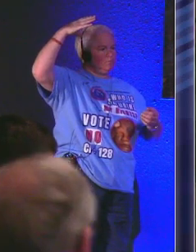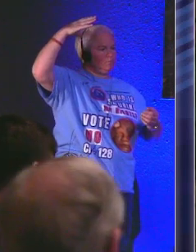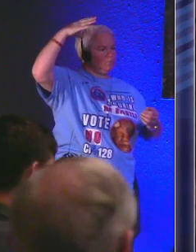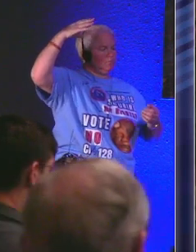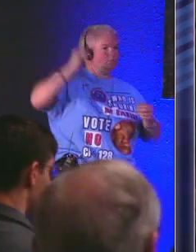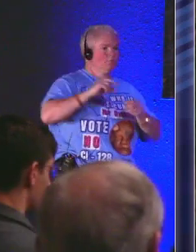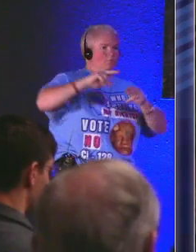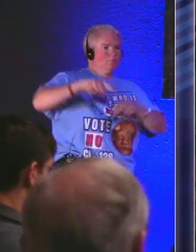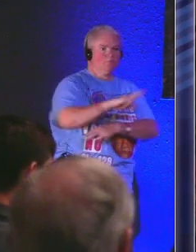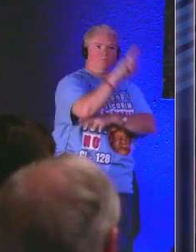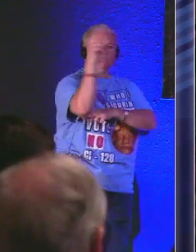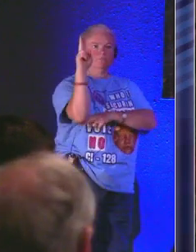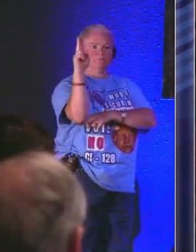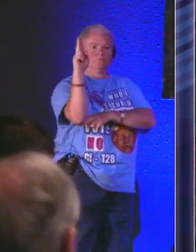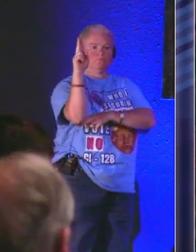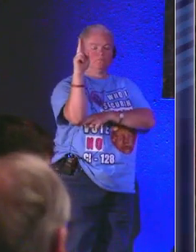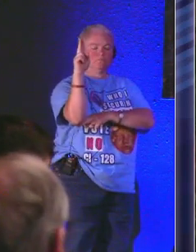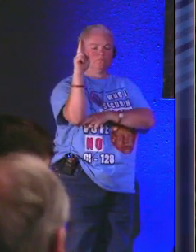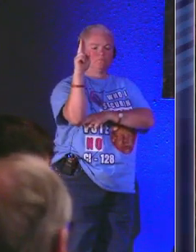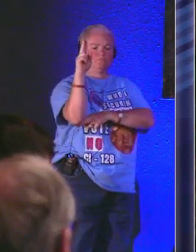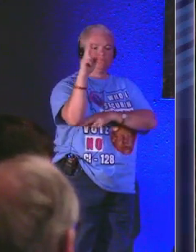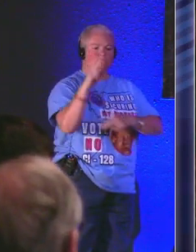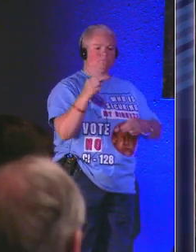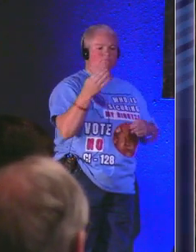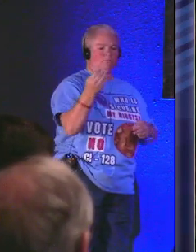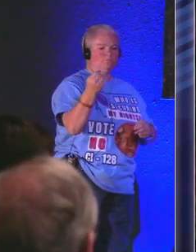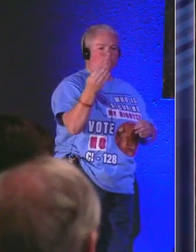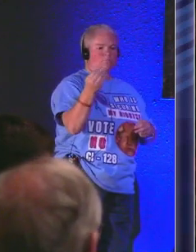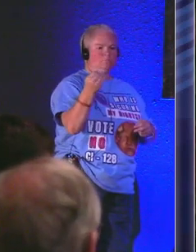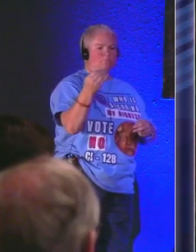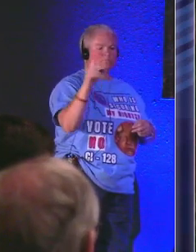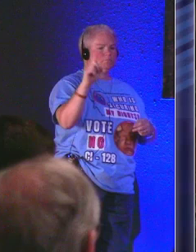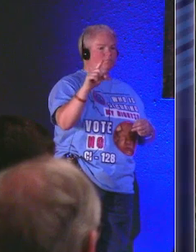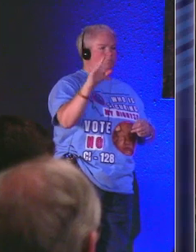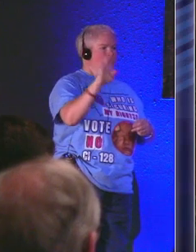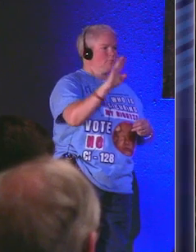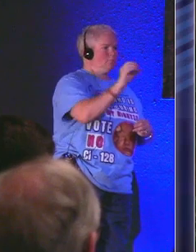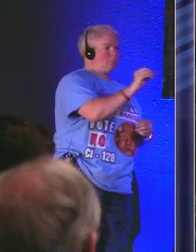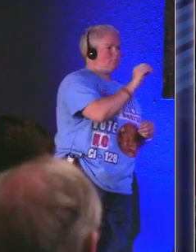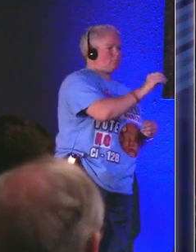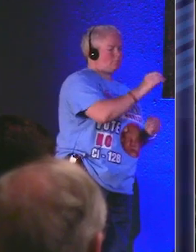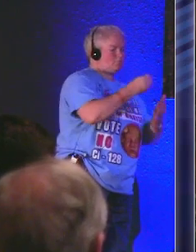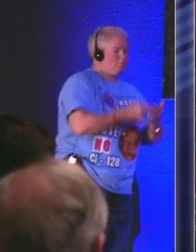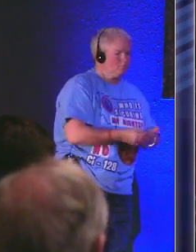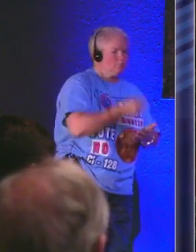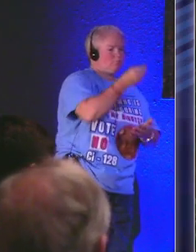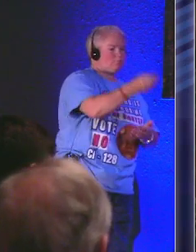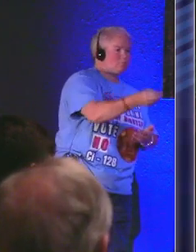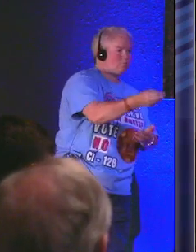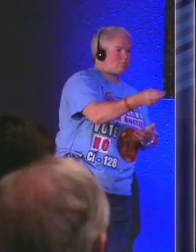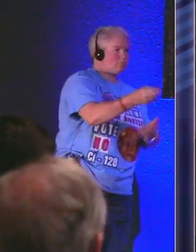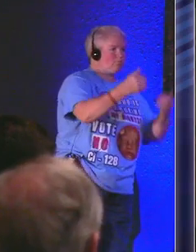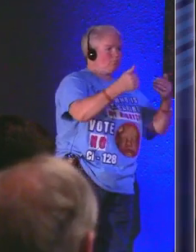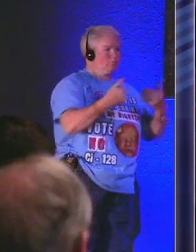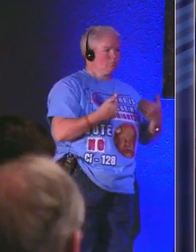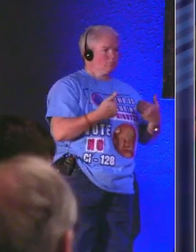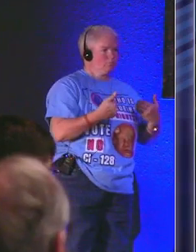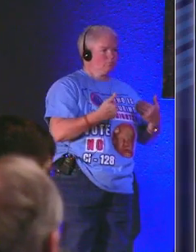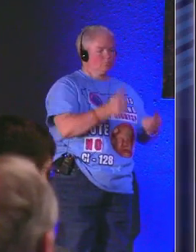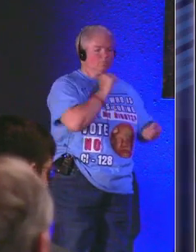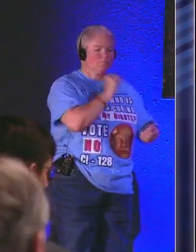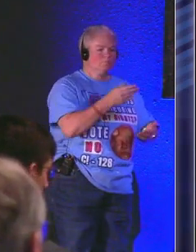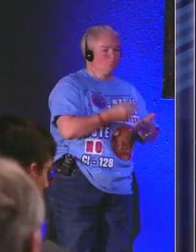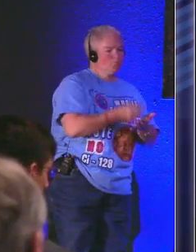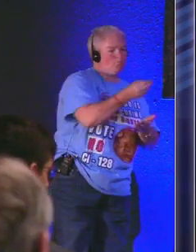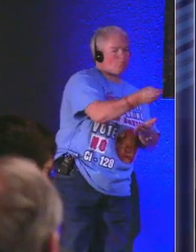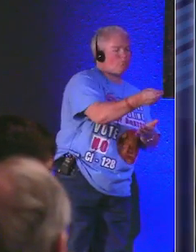them to take a trip wherever they'd like to get away and derive and there's more offerings that have been happening if you haven't had